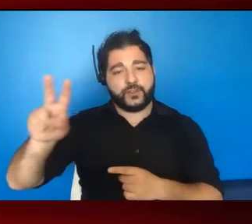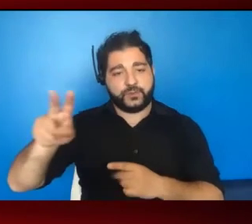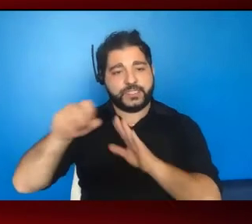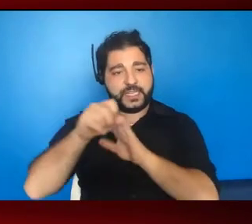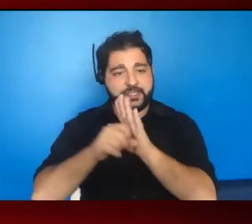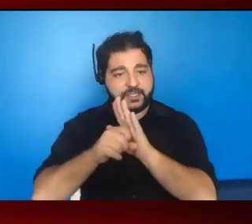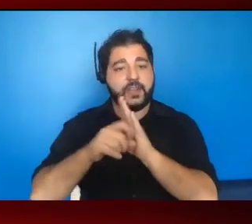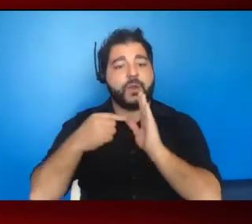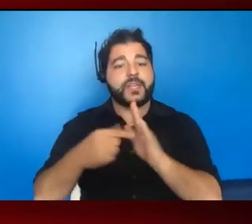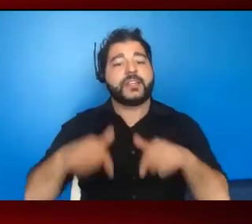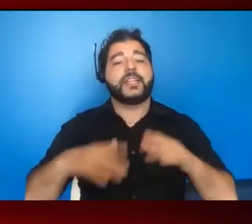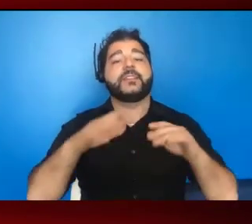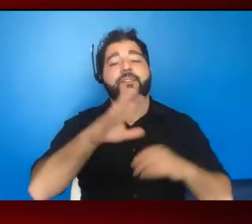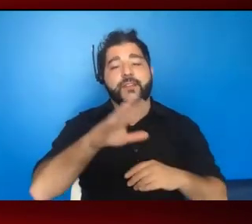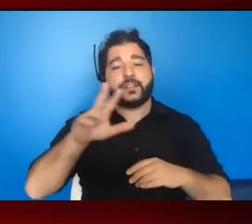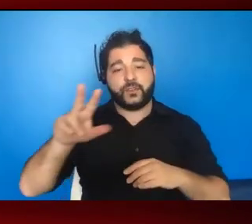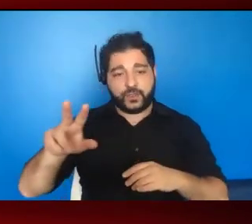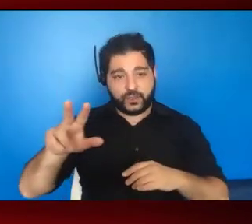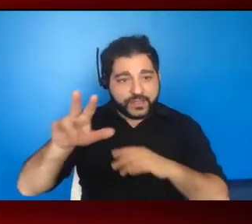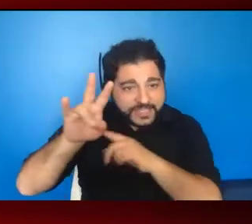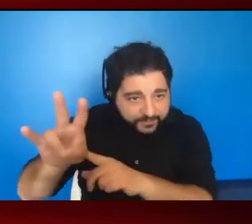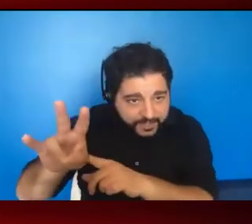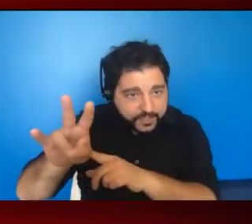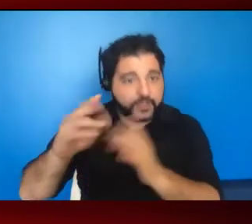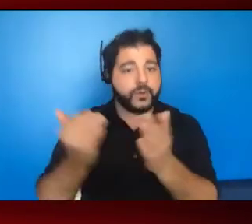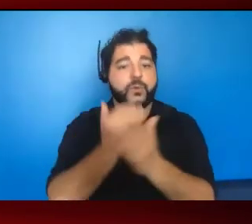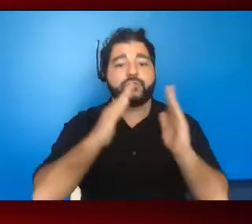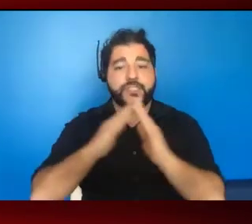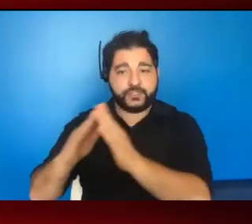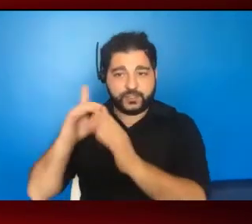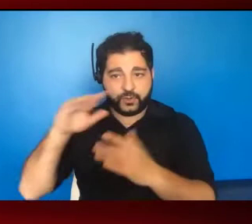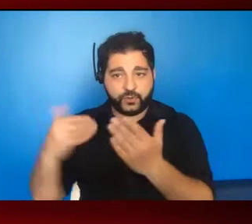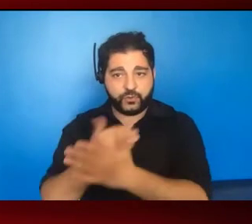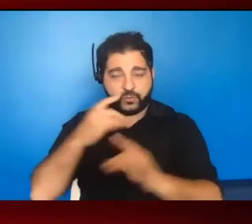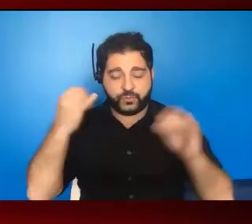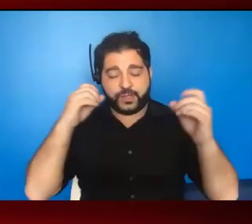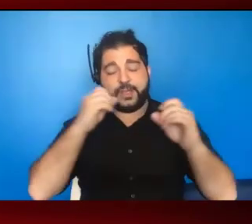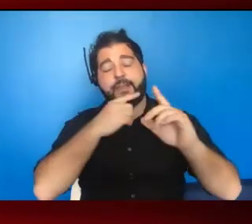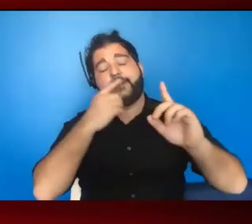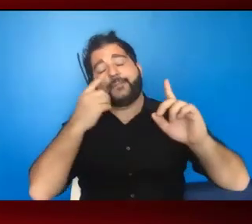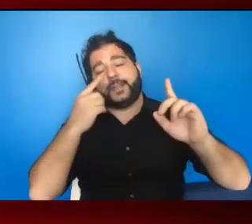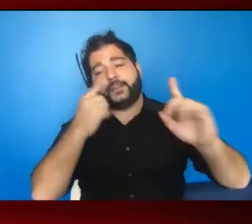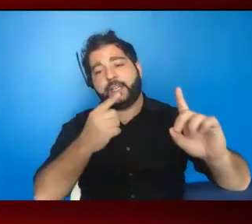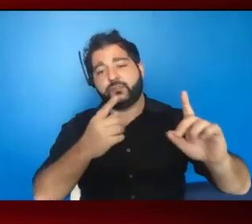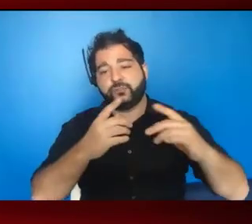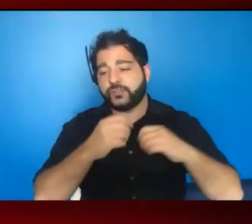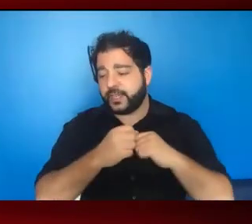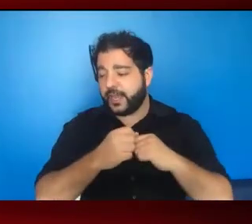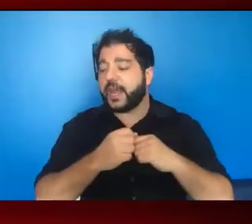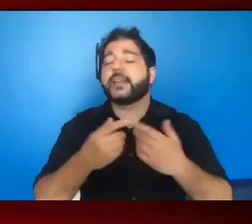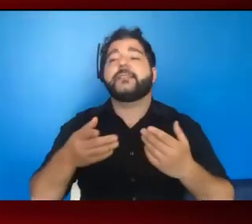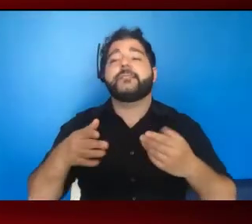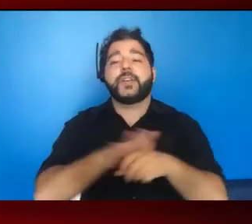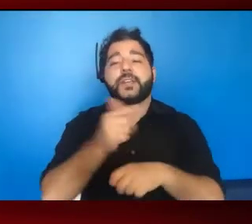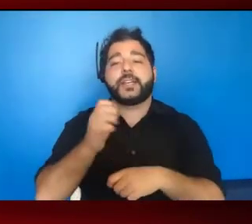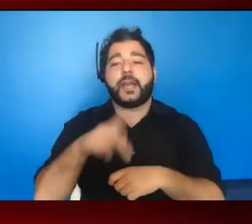and this was really designed to create some new innovations and extend the work and fill the gaps that